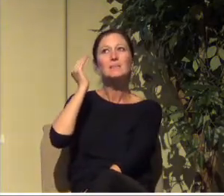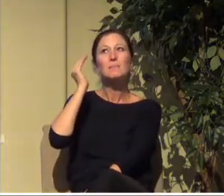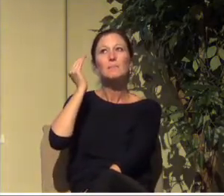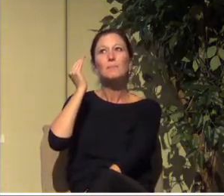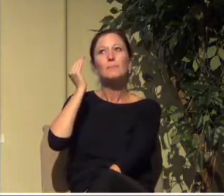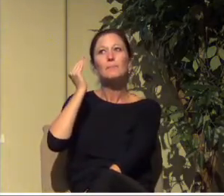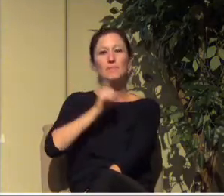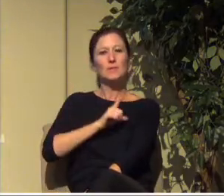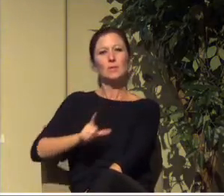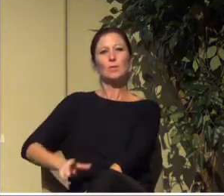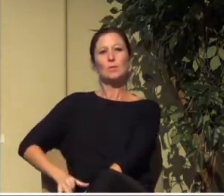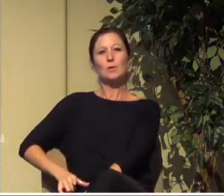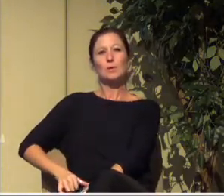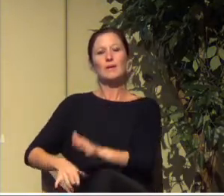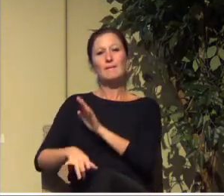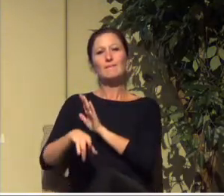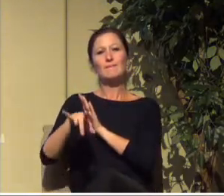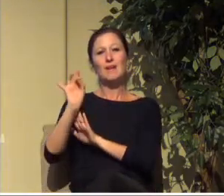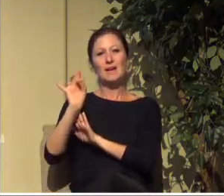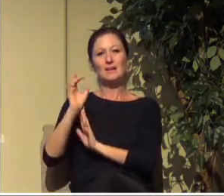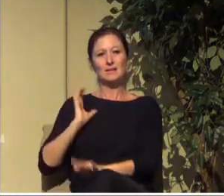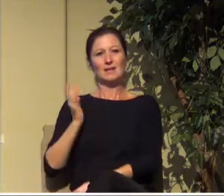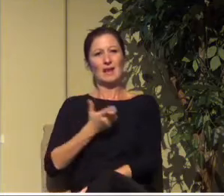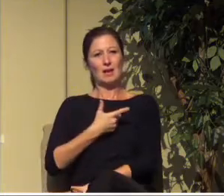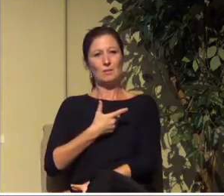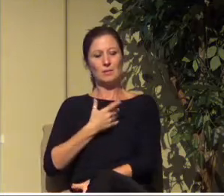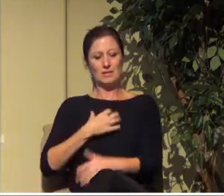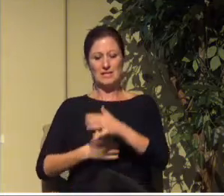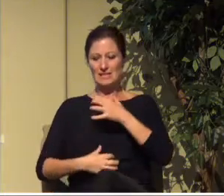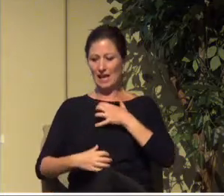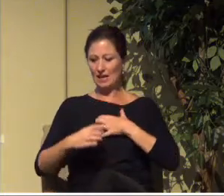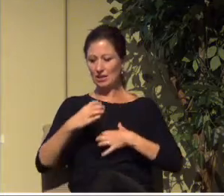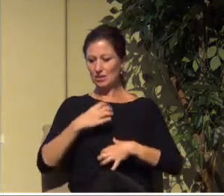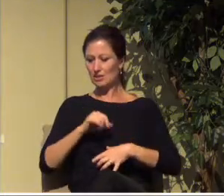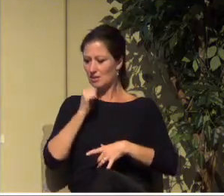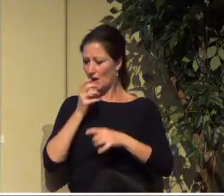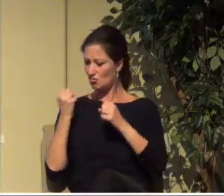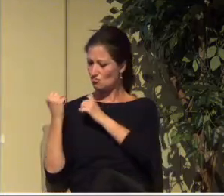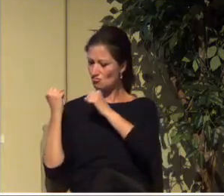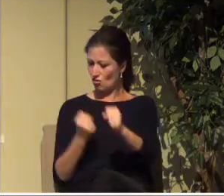desires not too strong but too weak